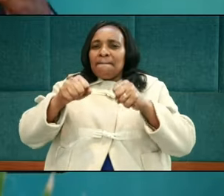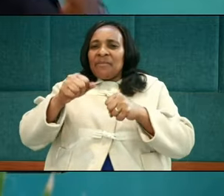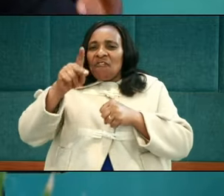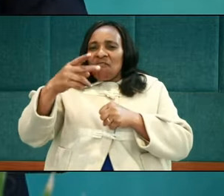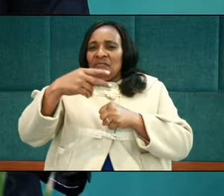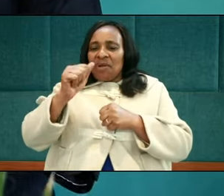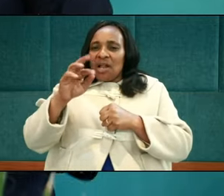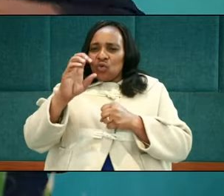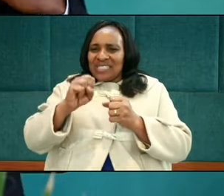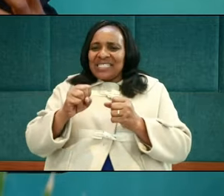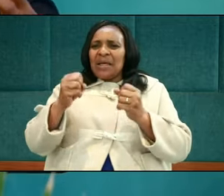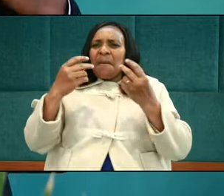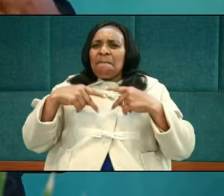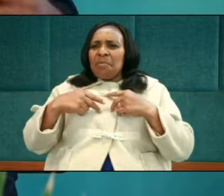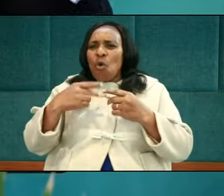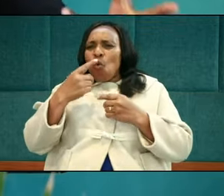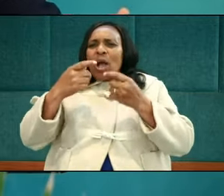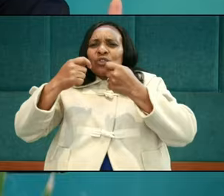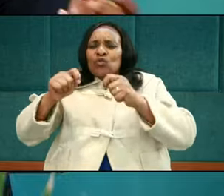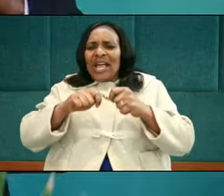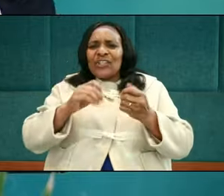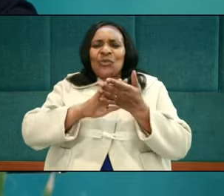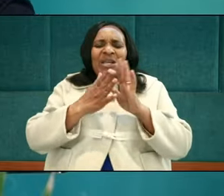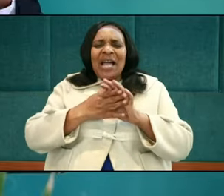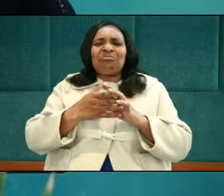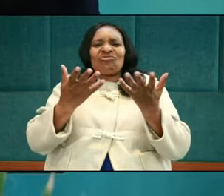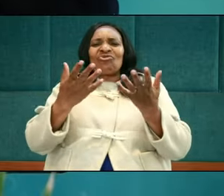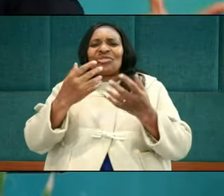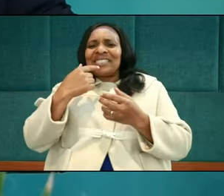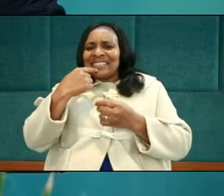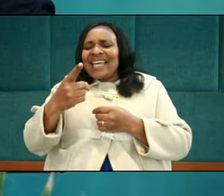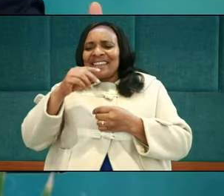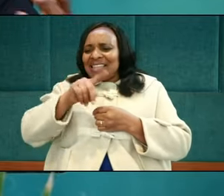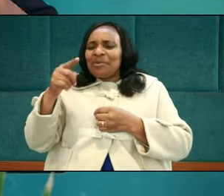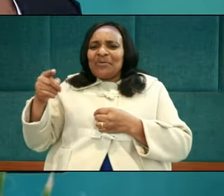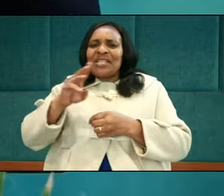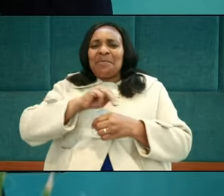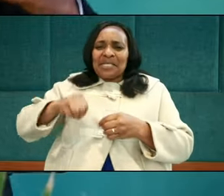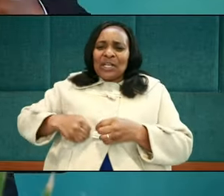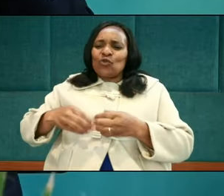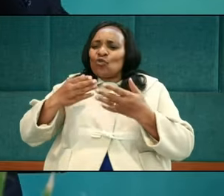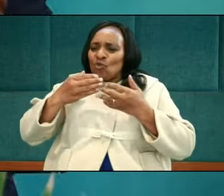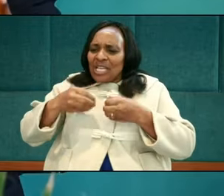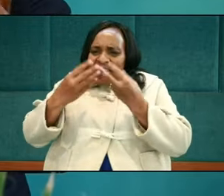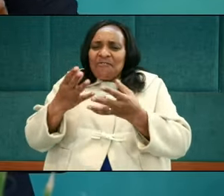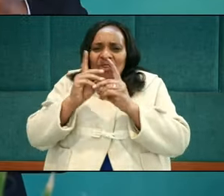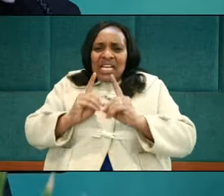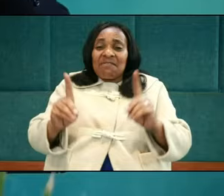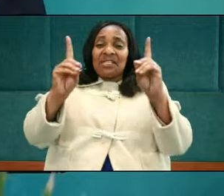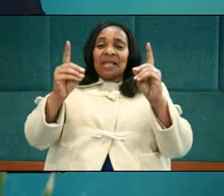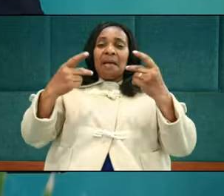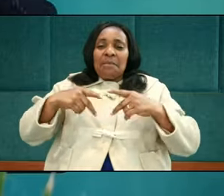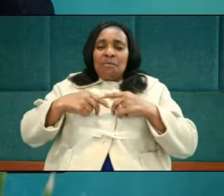the insurrectionists, trying to be the messiah, trying to bring some sort of deliverance. So the people's thirst